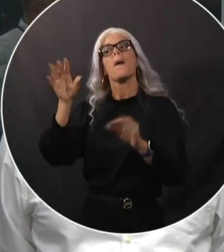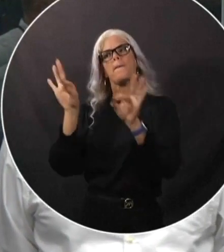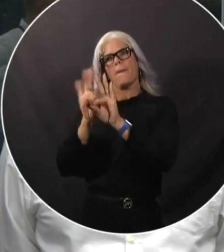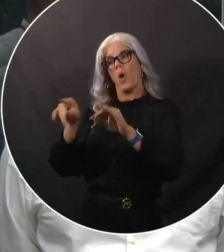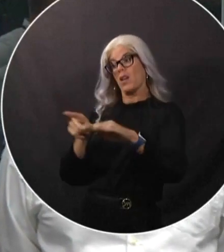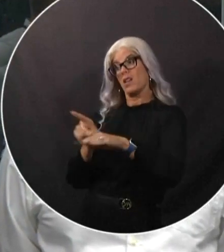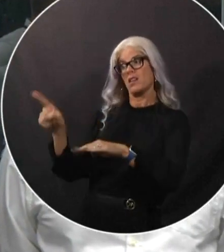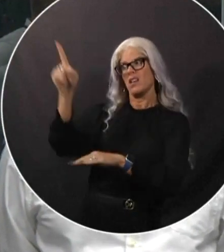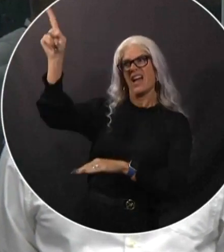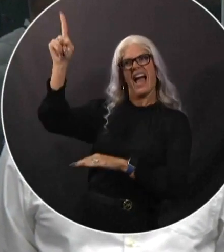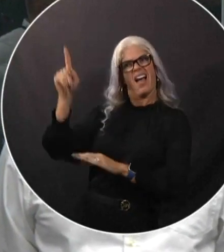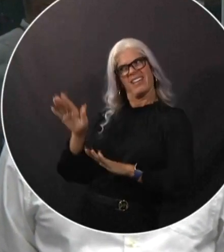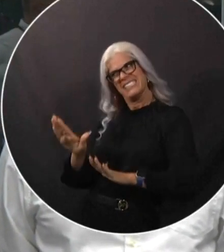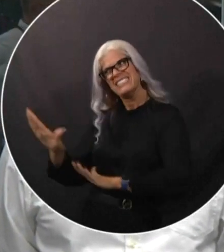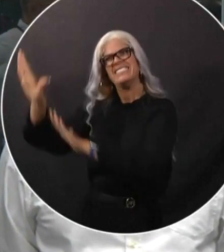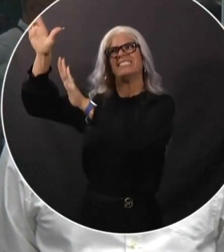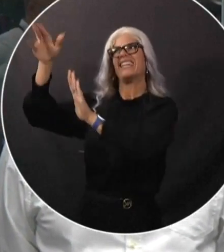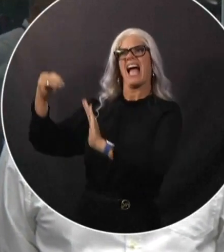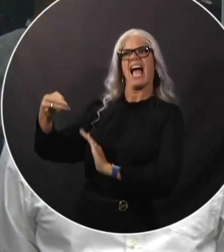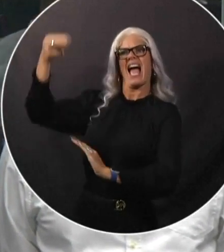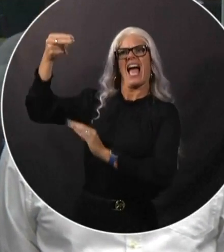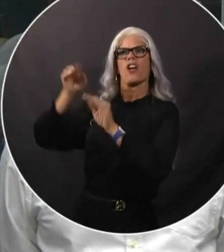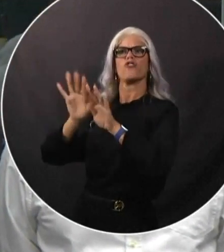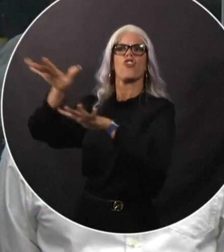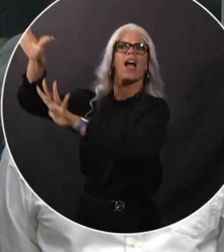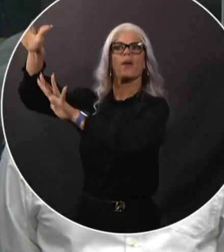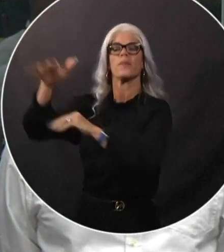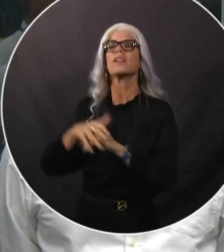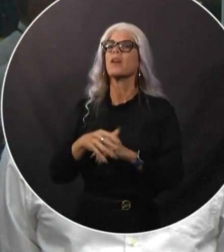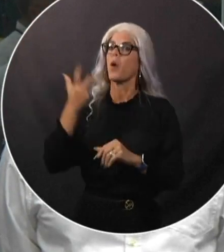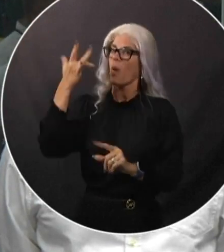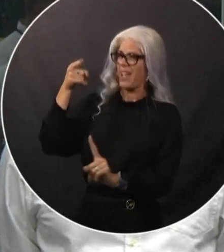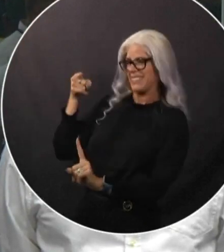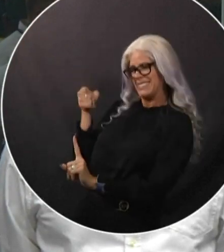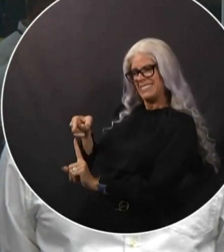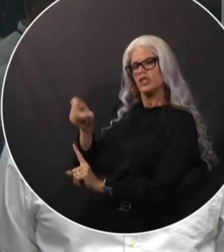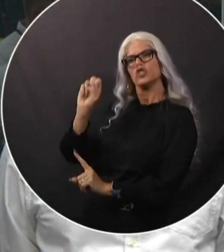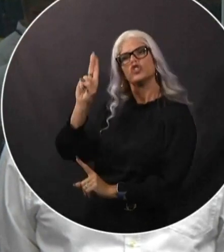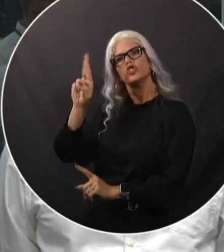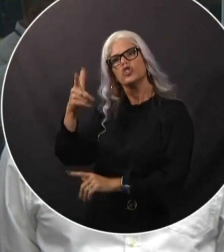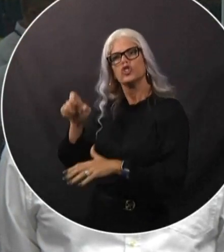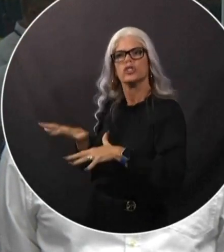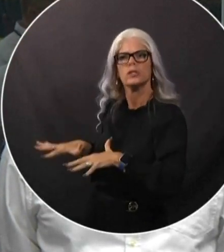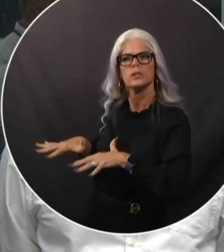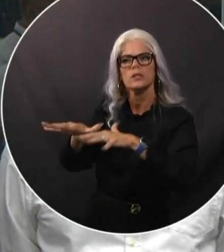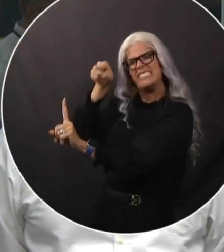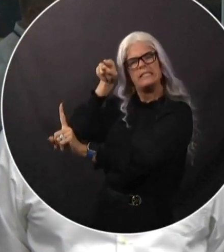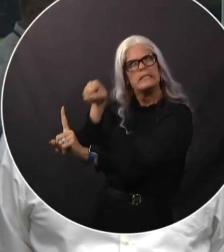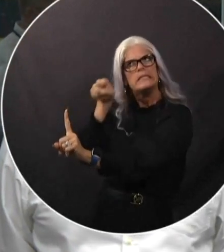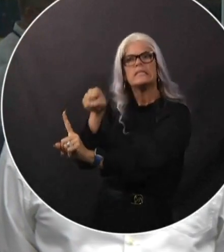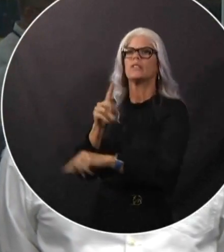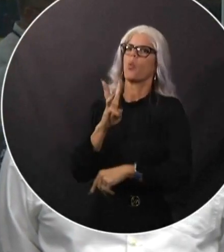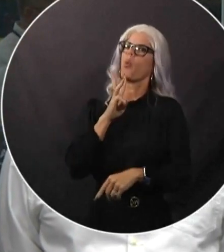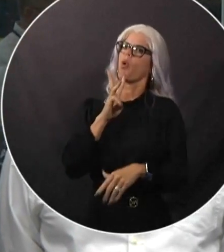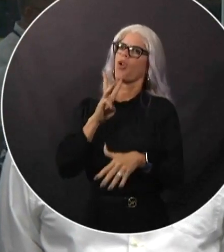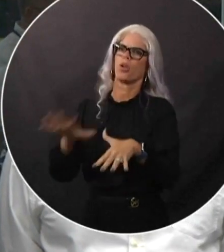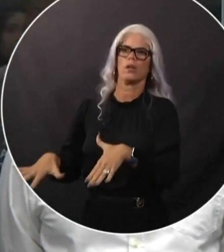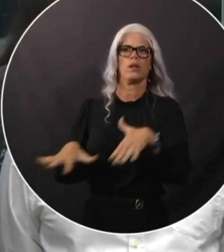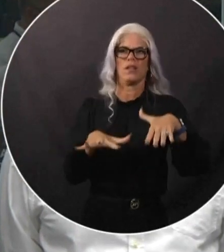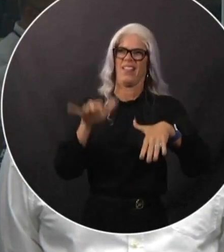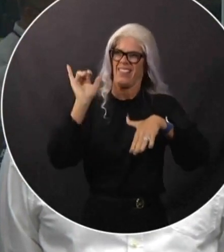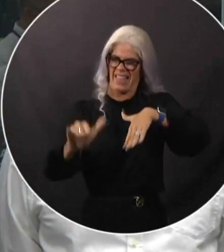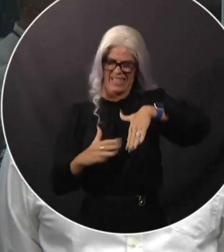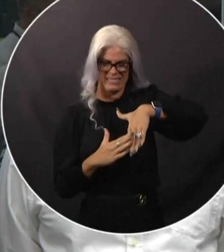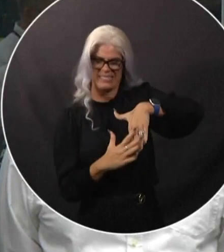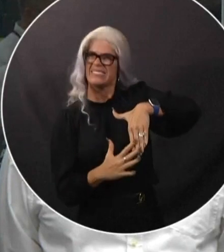from the type of surge and flooding that we're fearing with this storm. There are people that, of course,